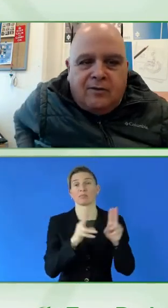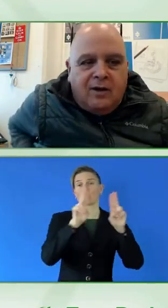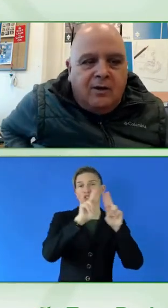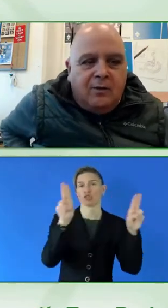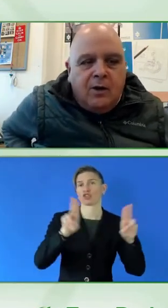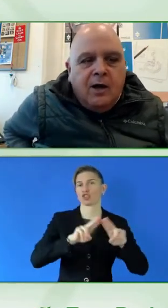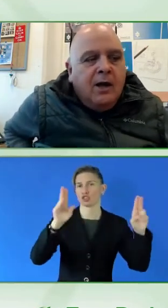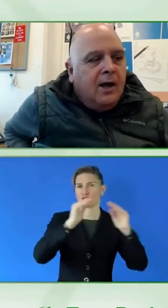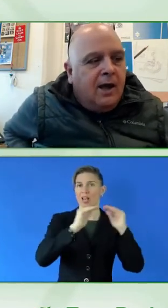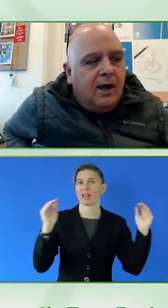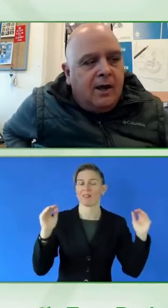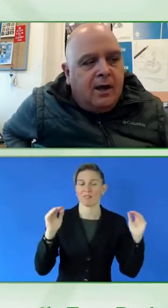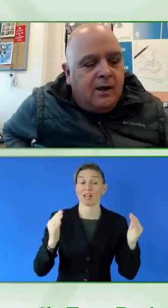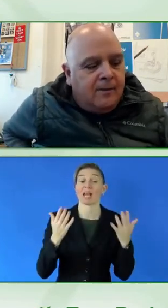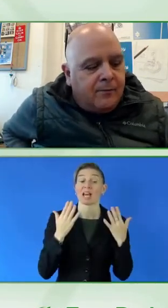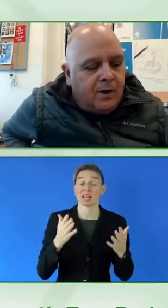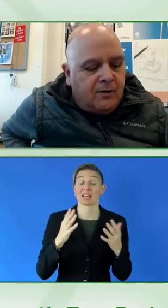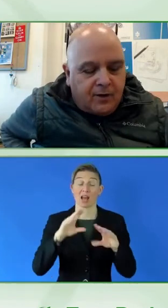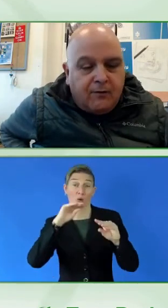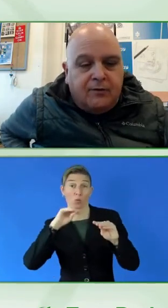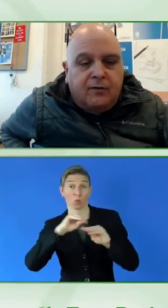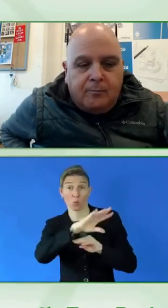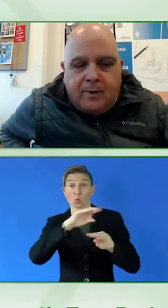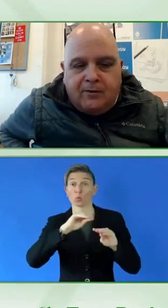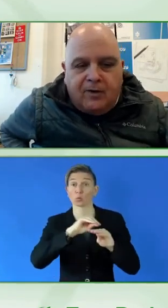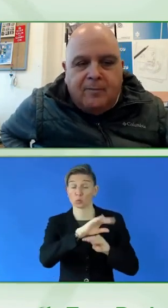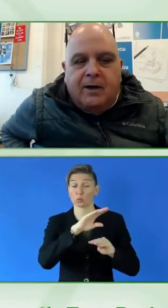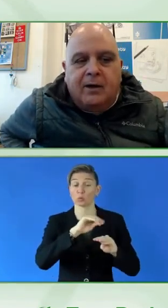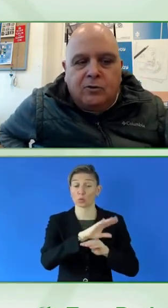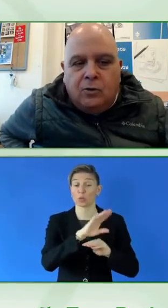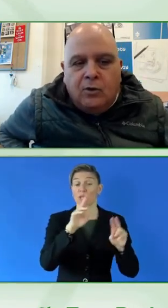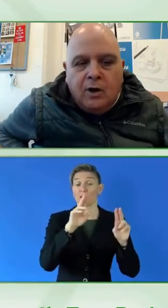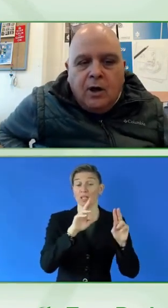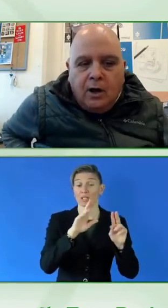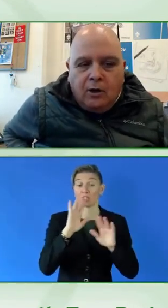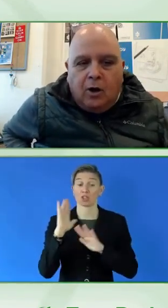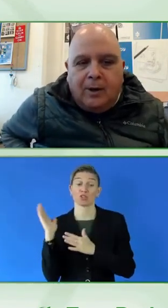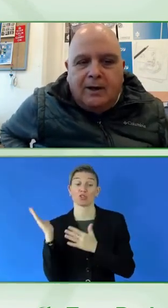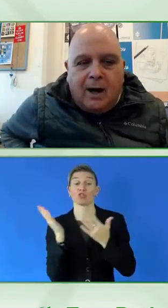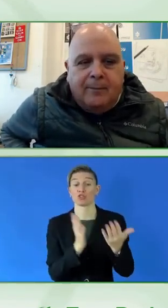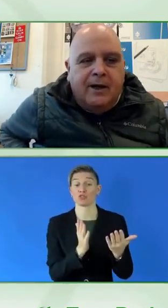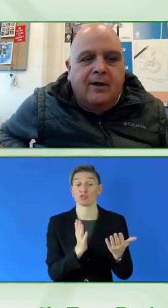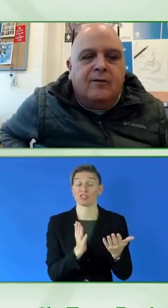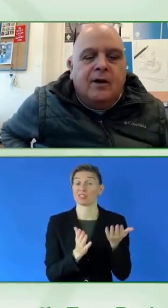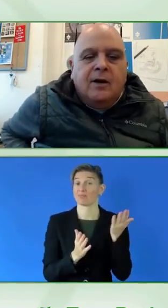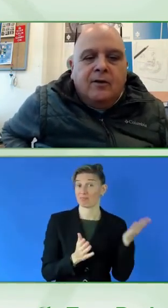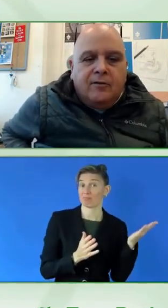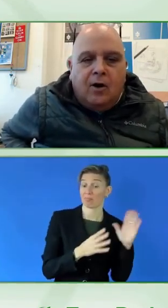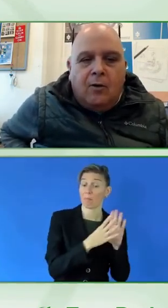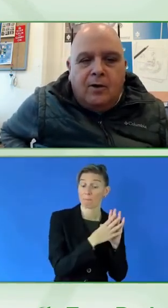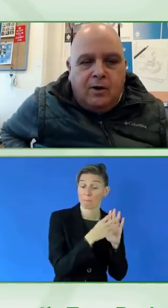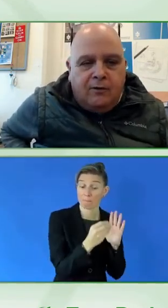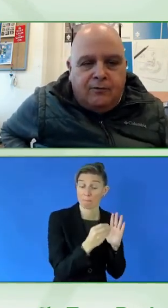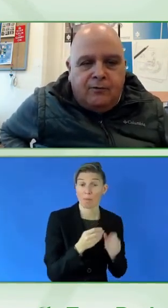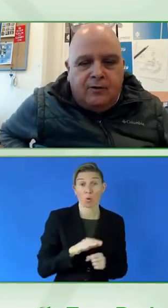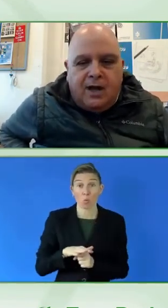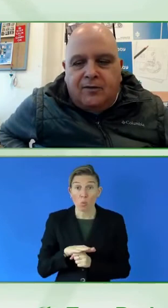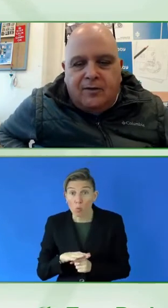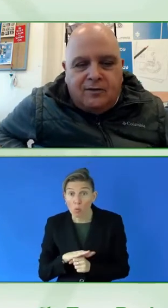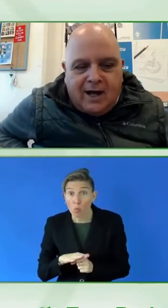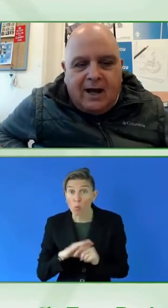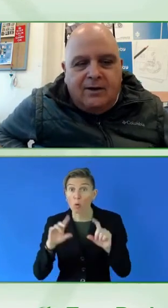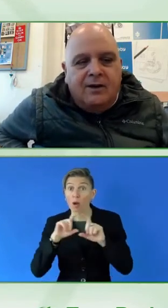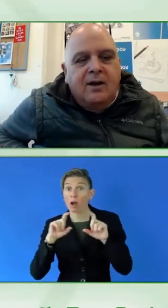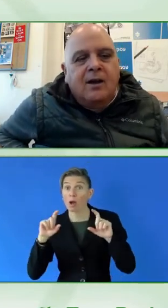consultancy, uh, services by this model to global companies. So it's